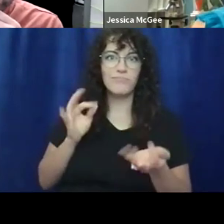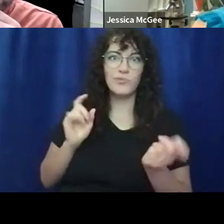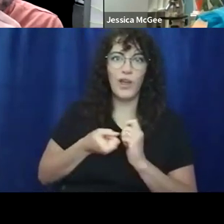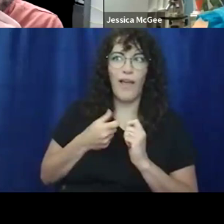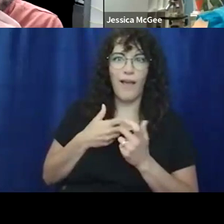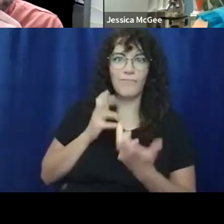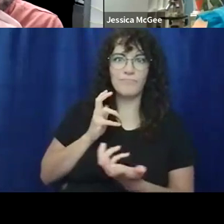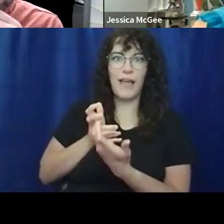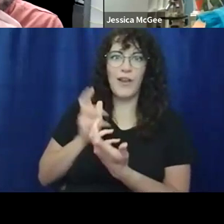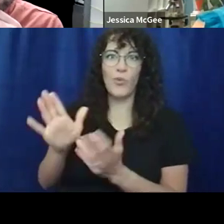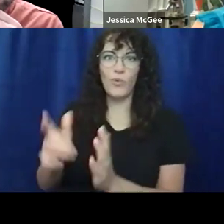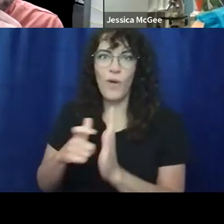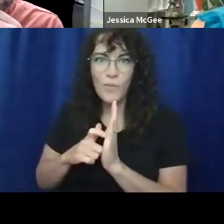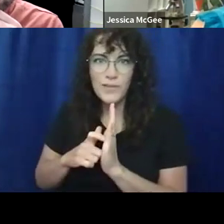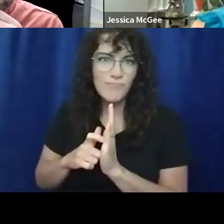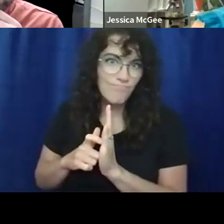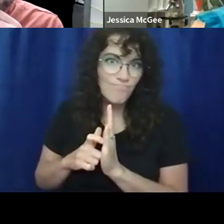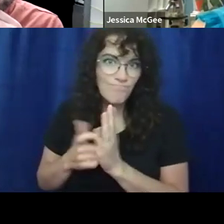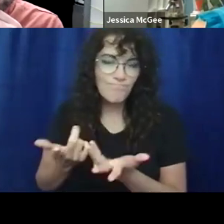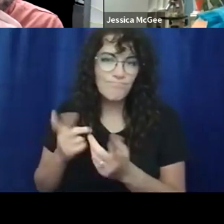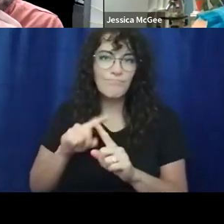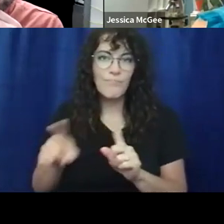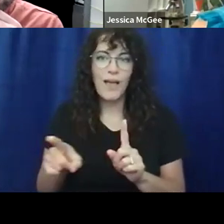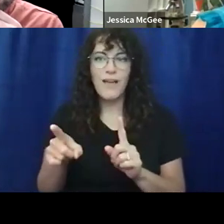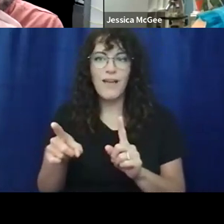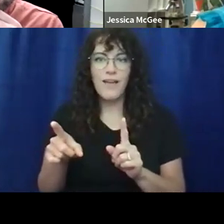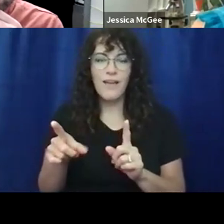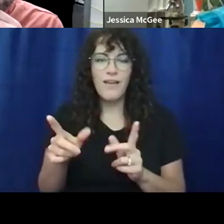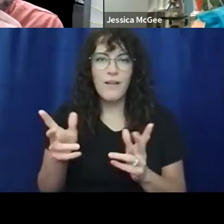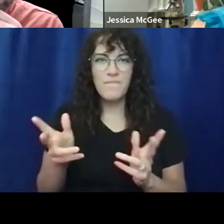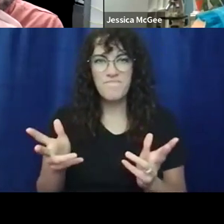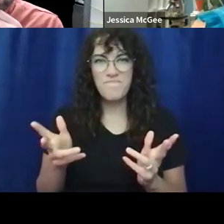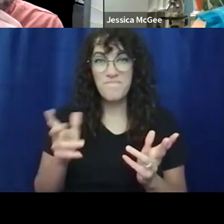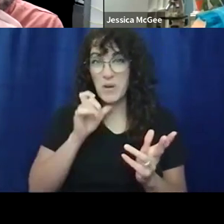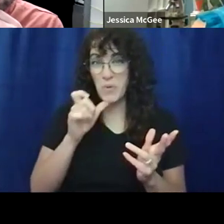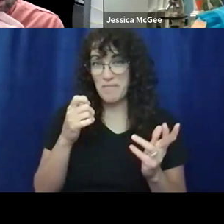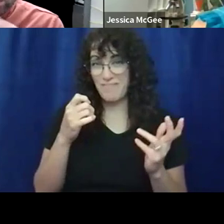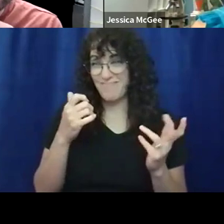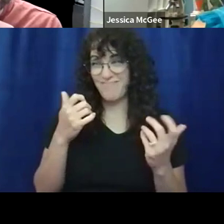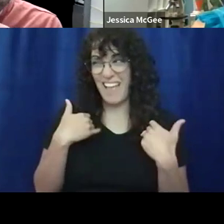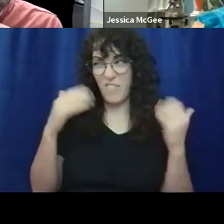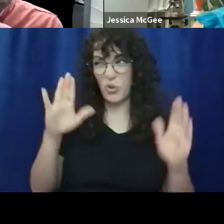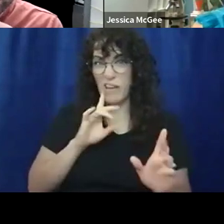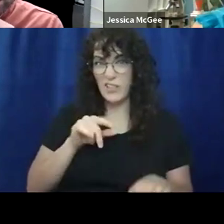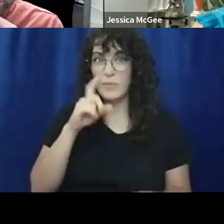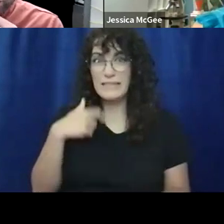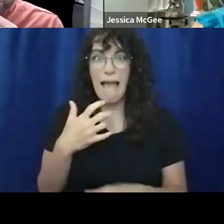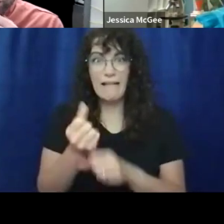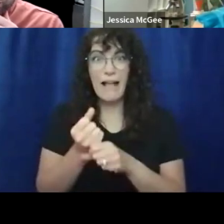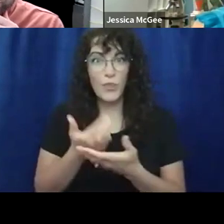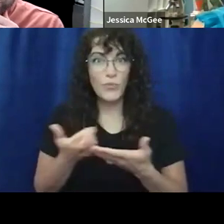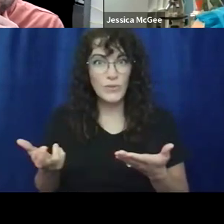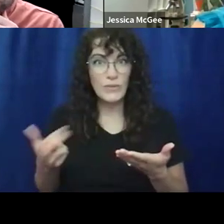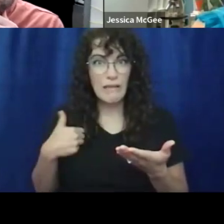wanted. Um, but yeah, uh, I have, I don't really have a great answer to that because I did get those resources, but